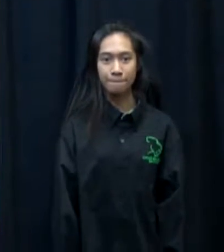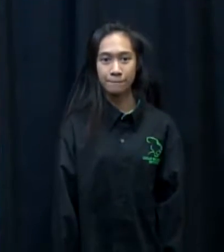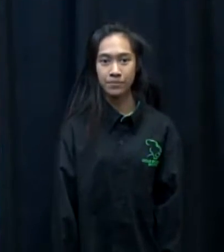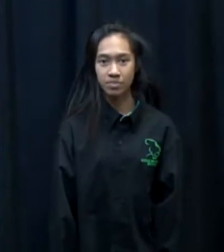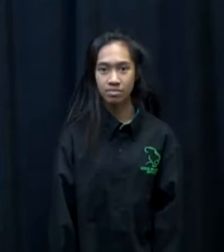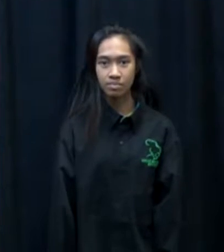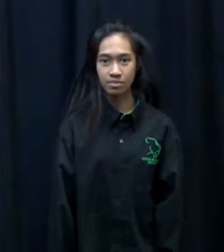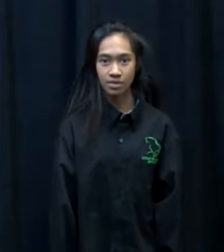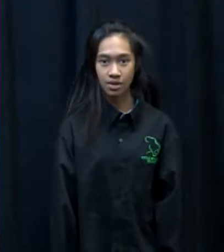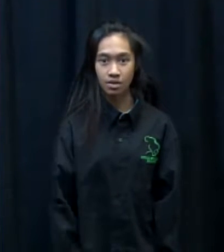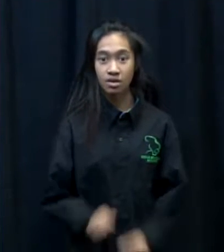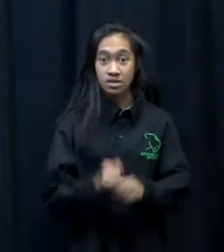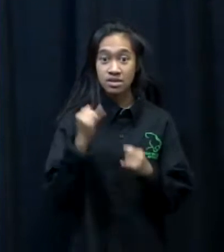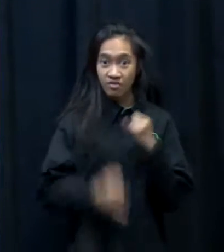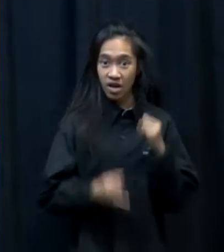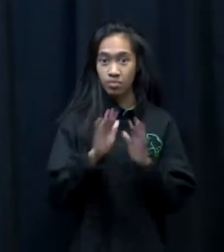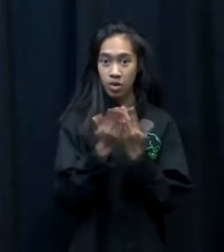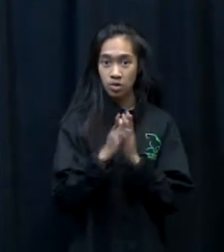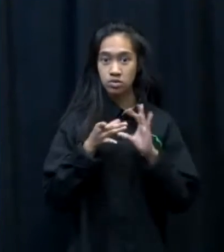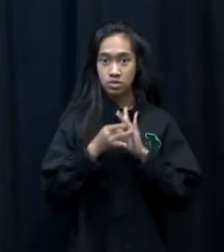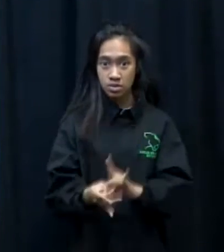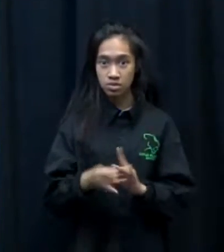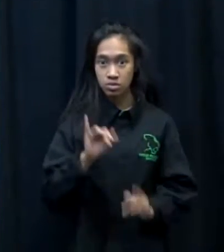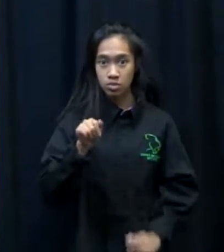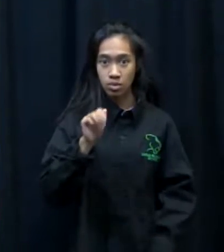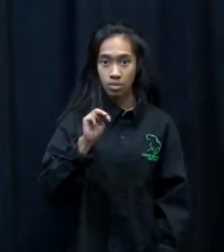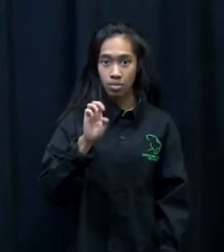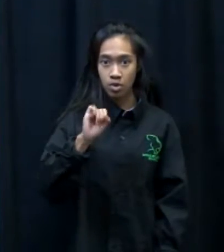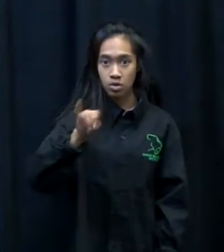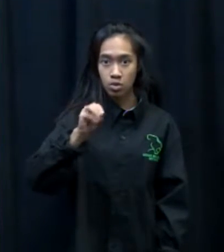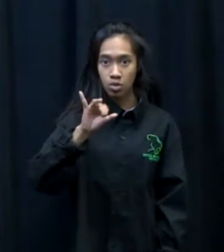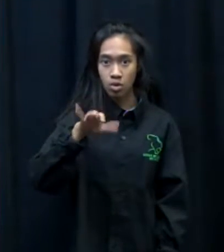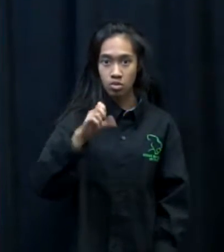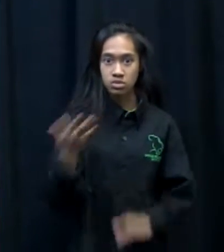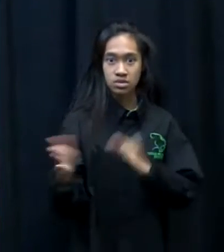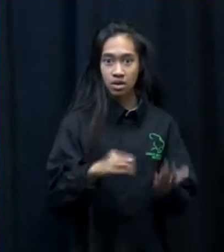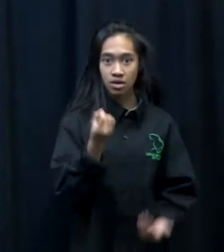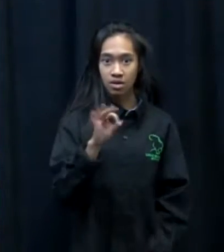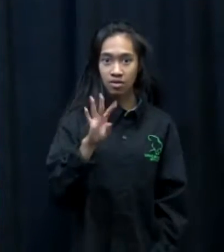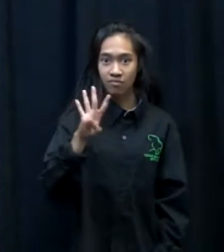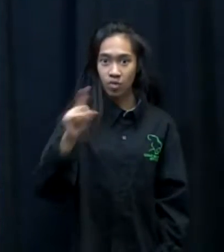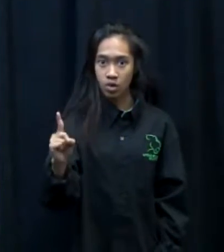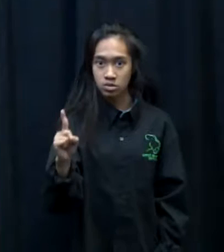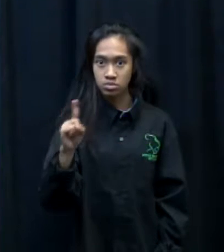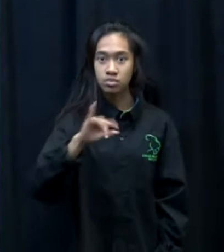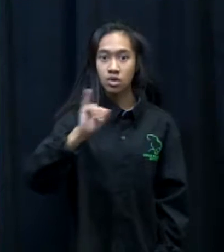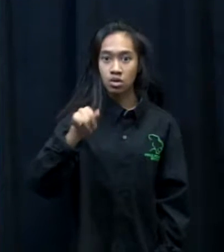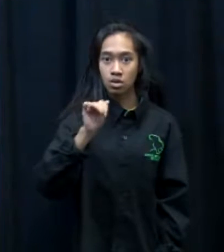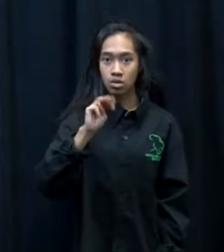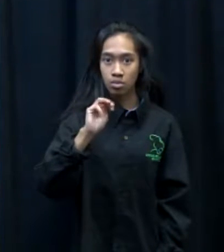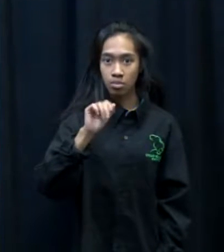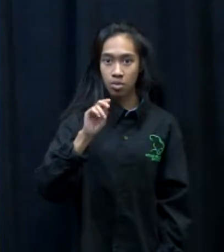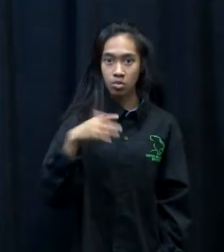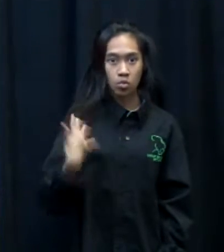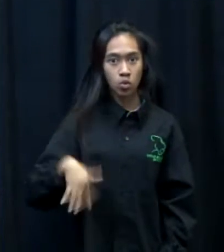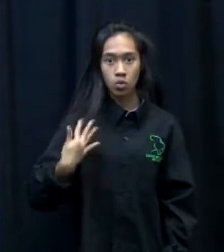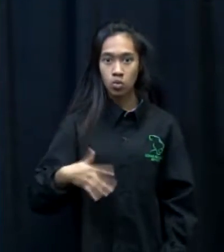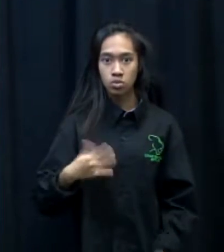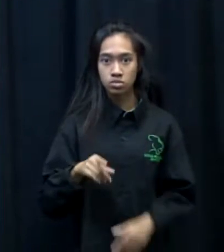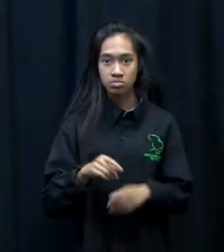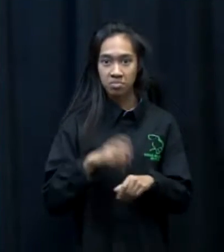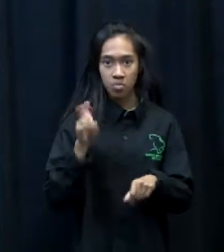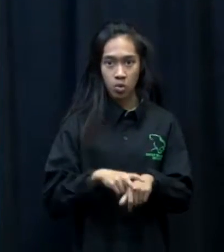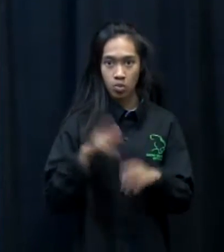And finally, on a literary note, James Joyce died in 1941. James Joyce, widely regarded as Ireland's greatest